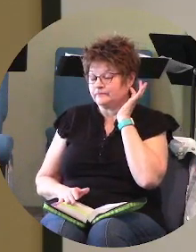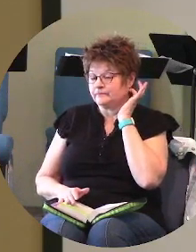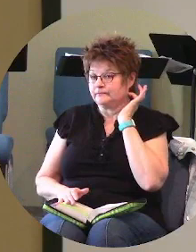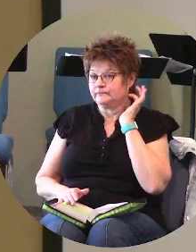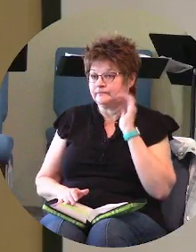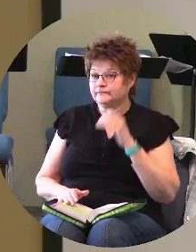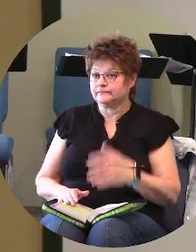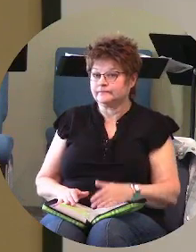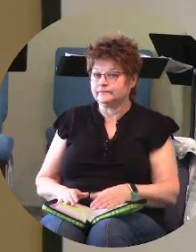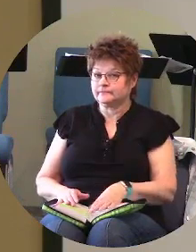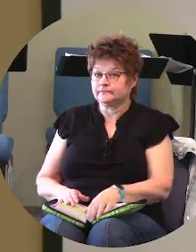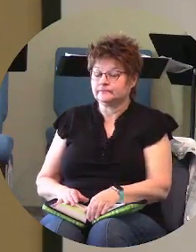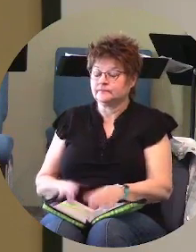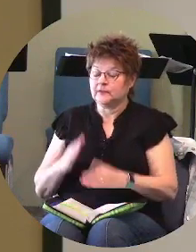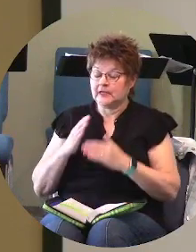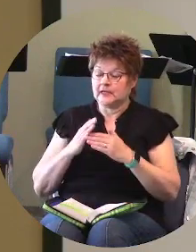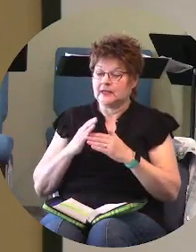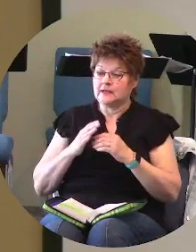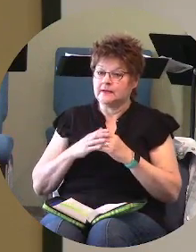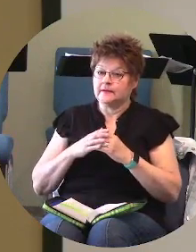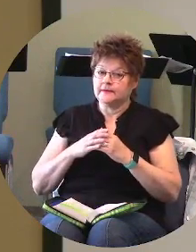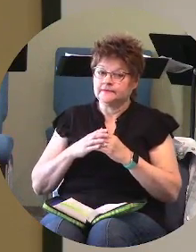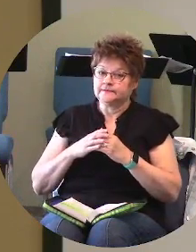the ends do not justify